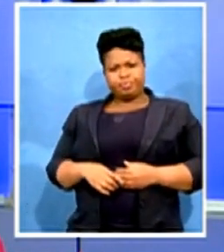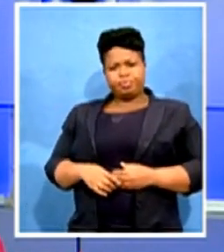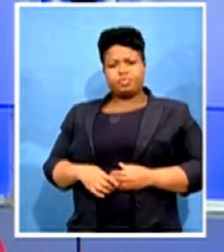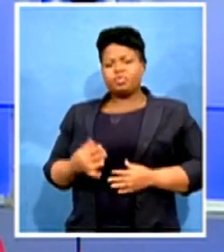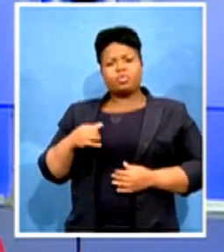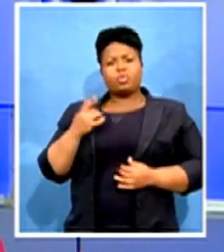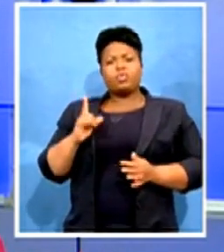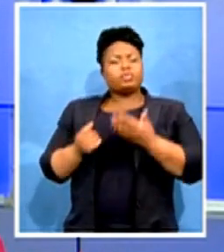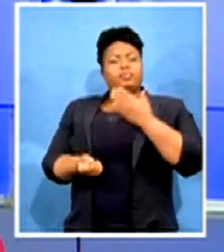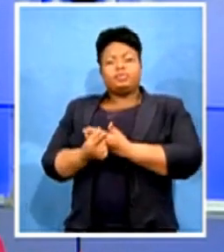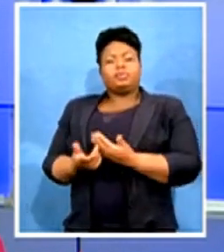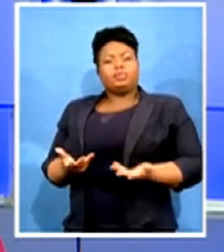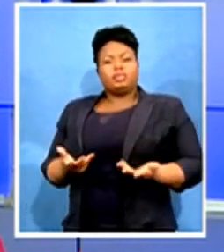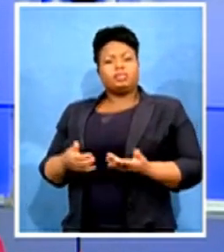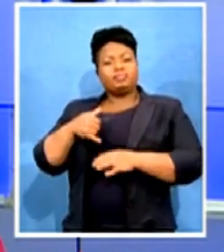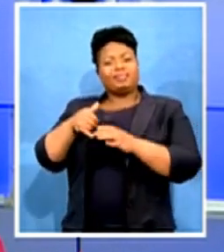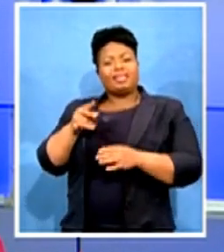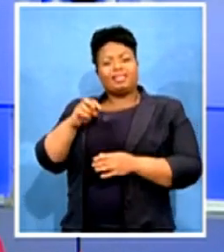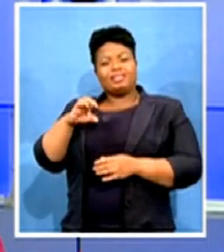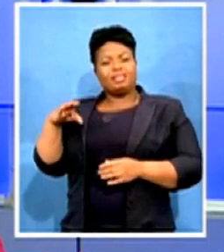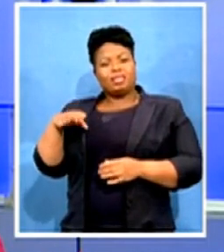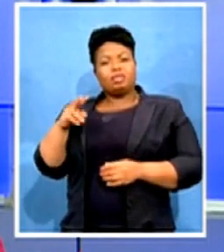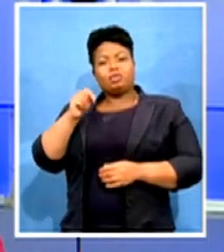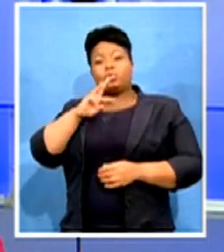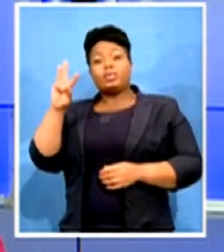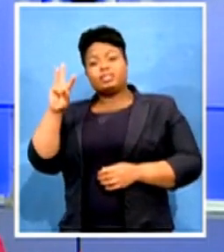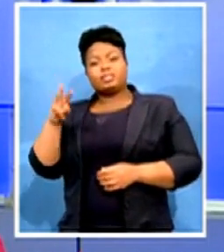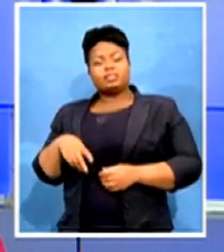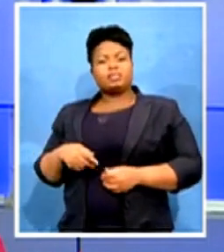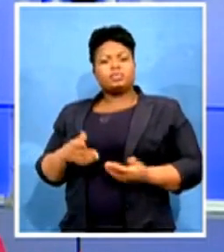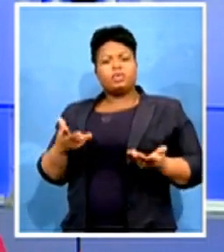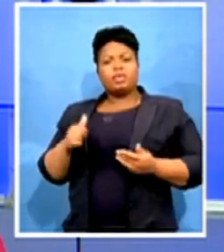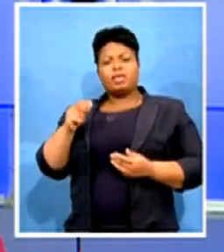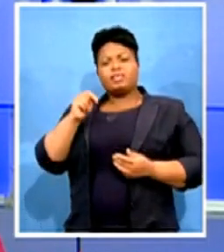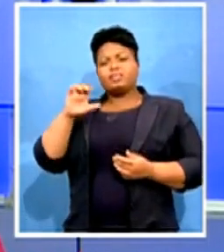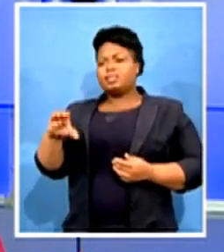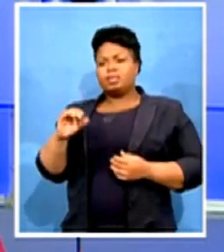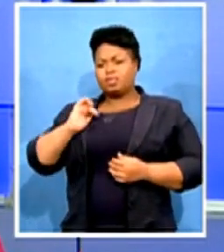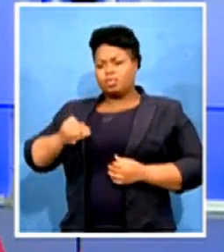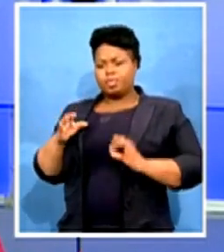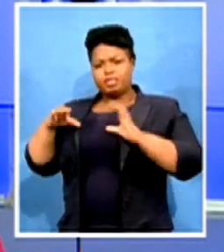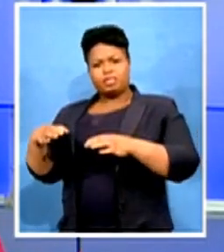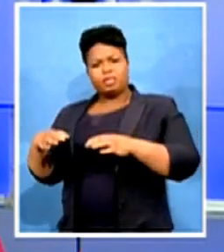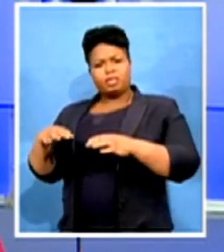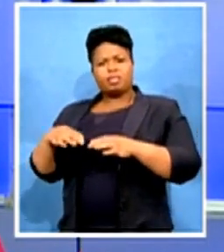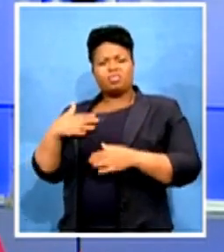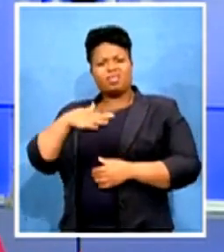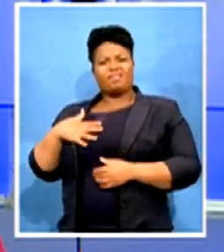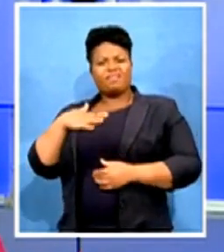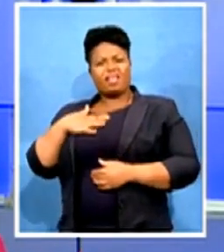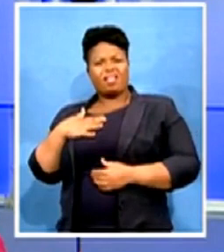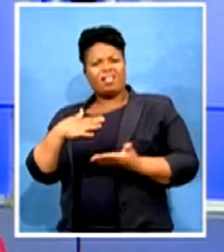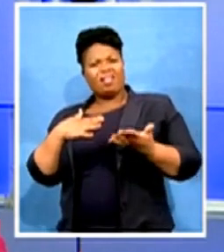ANC Northwest? Why is the ANC Women's League feeling that your assessment process